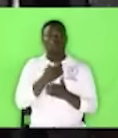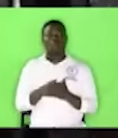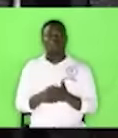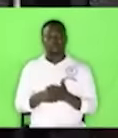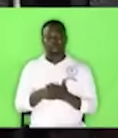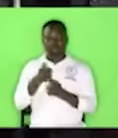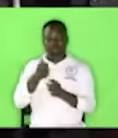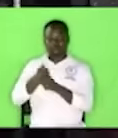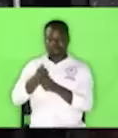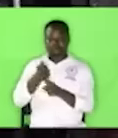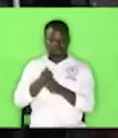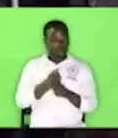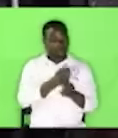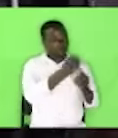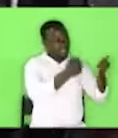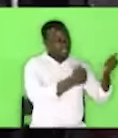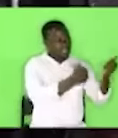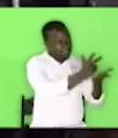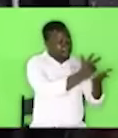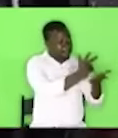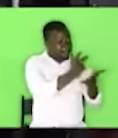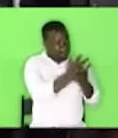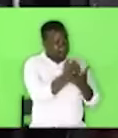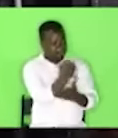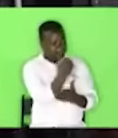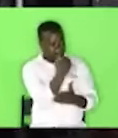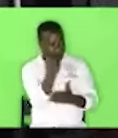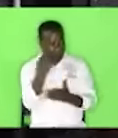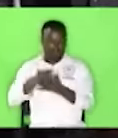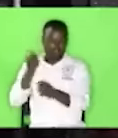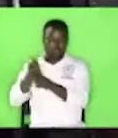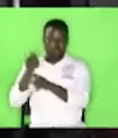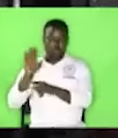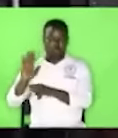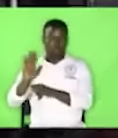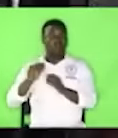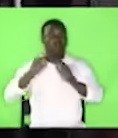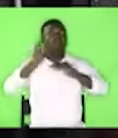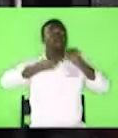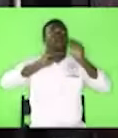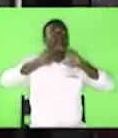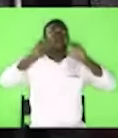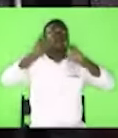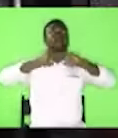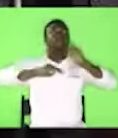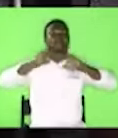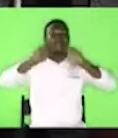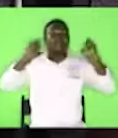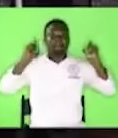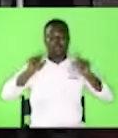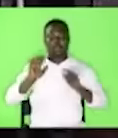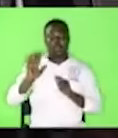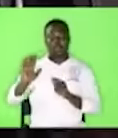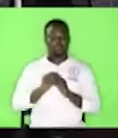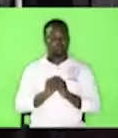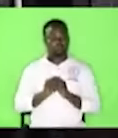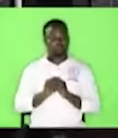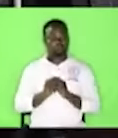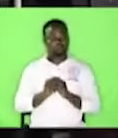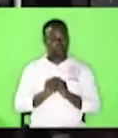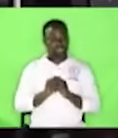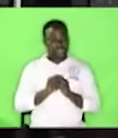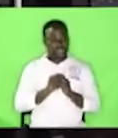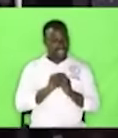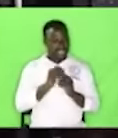these vehicles. The owner of this big mansion. There are certain things that are better than gold.